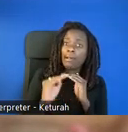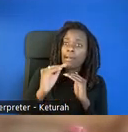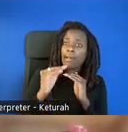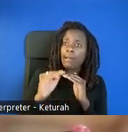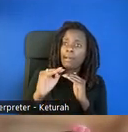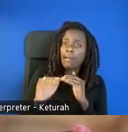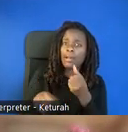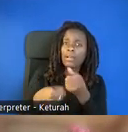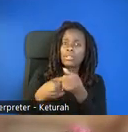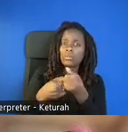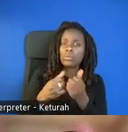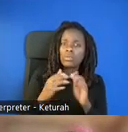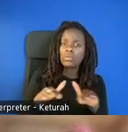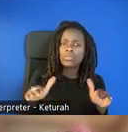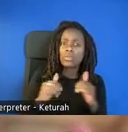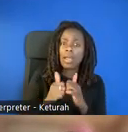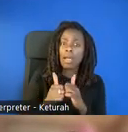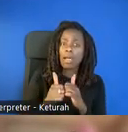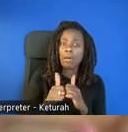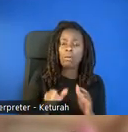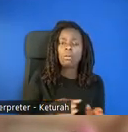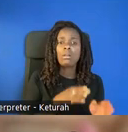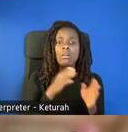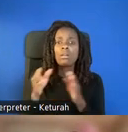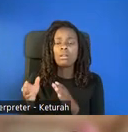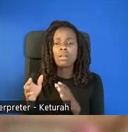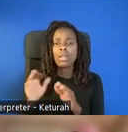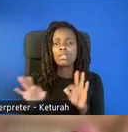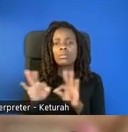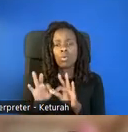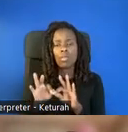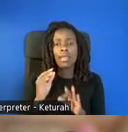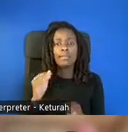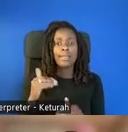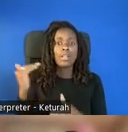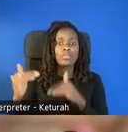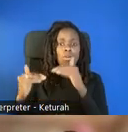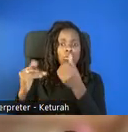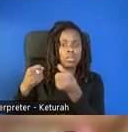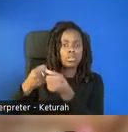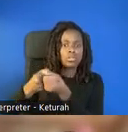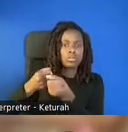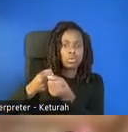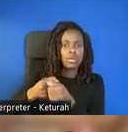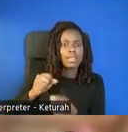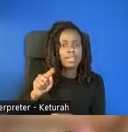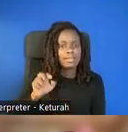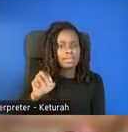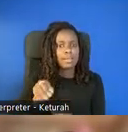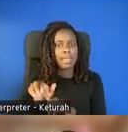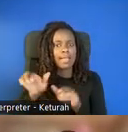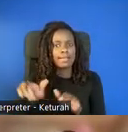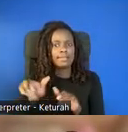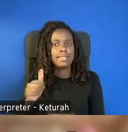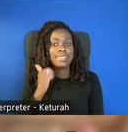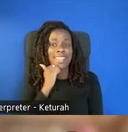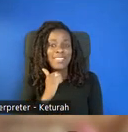adults do something to facilitate STEM activities within daily routines and environments. So we're really thinking about where children are